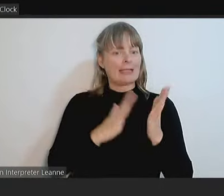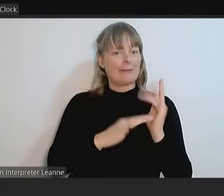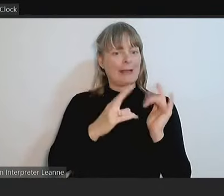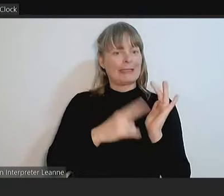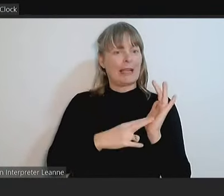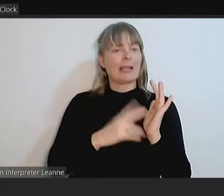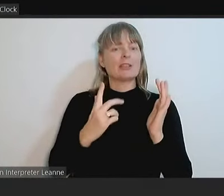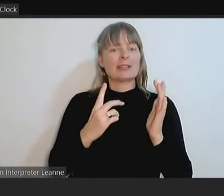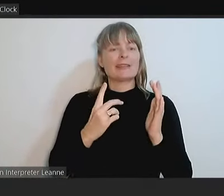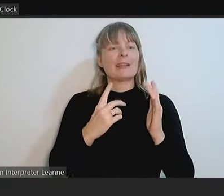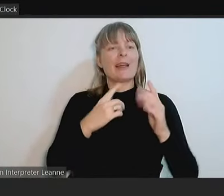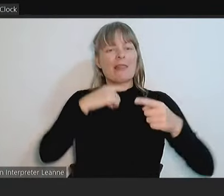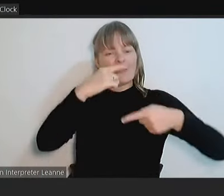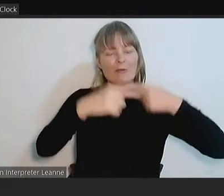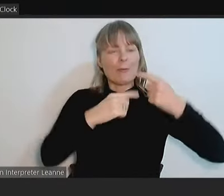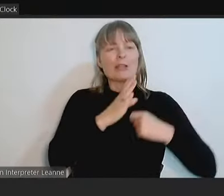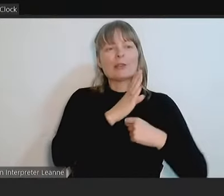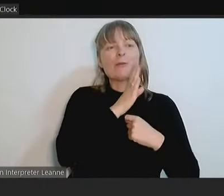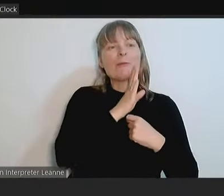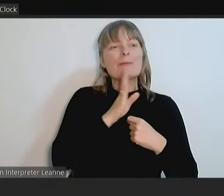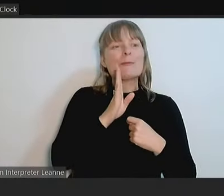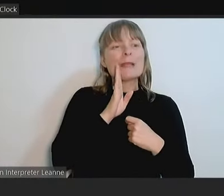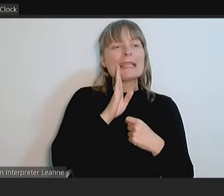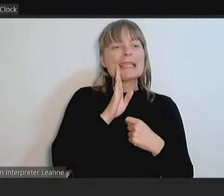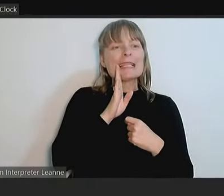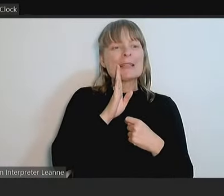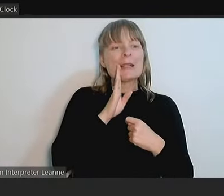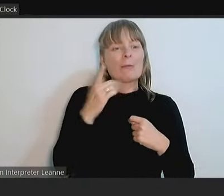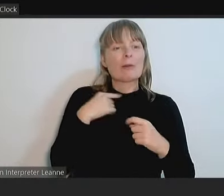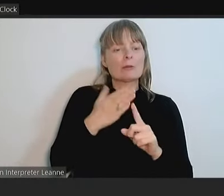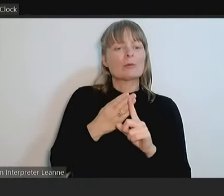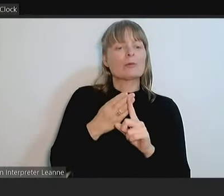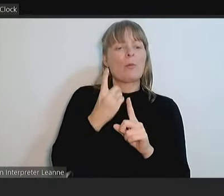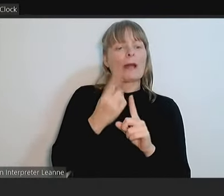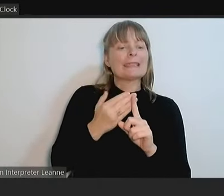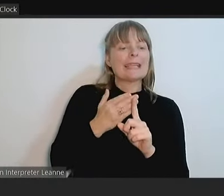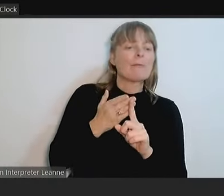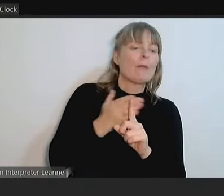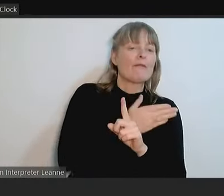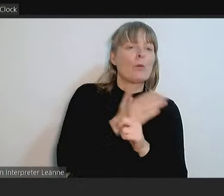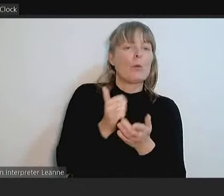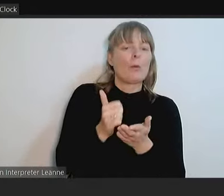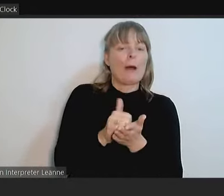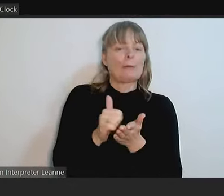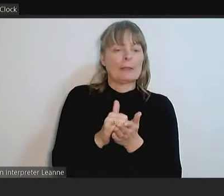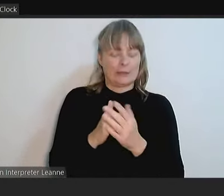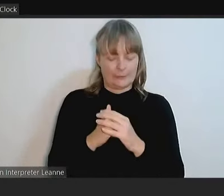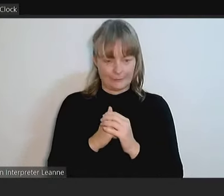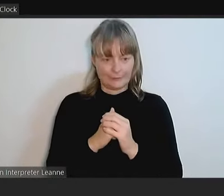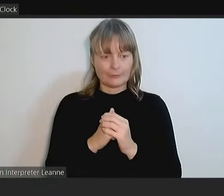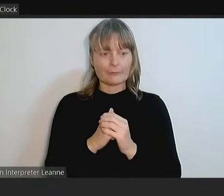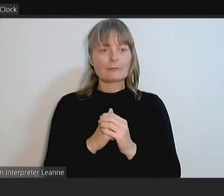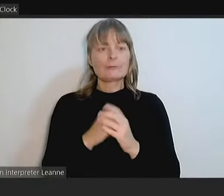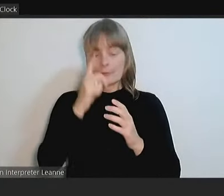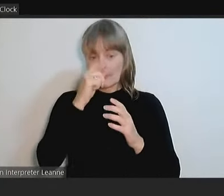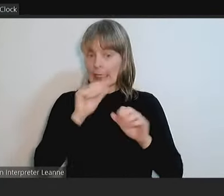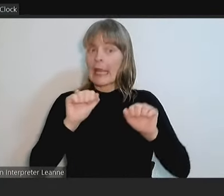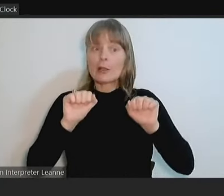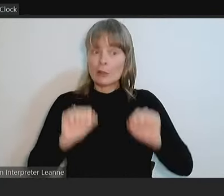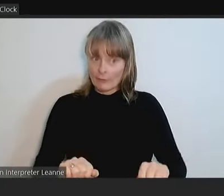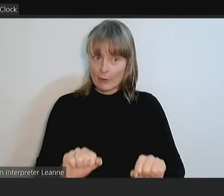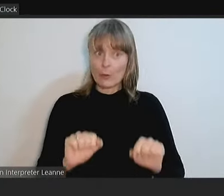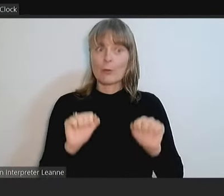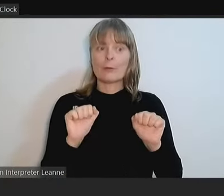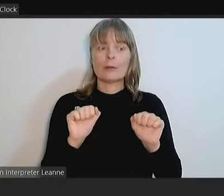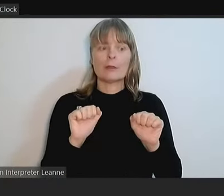Audit and Risk Committee meeting being the day before this agenda was published. What I can also confirm is that the annual report,